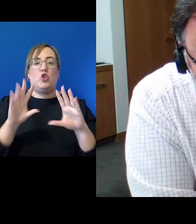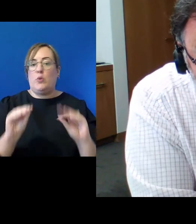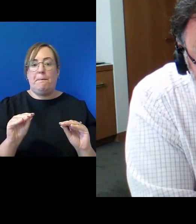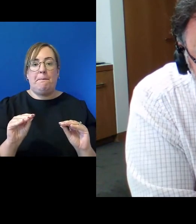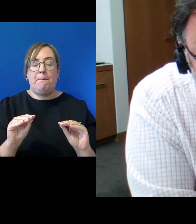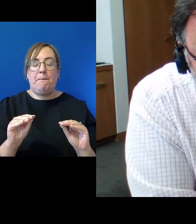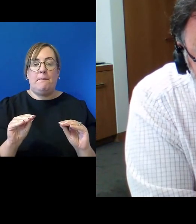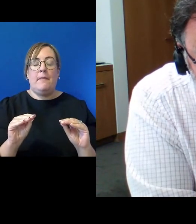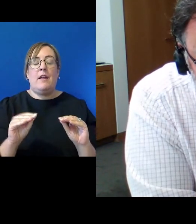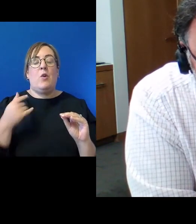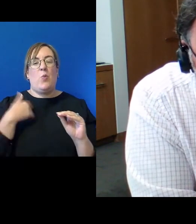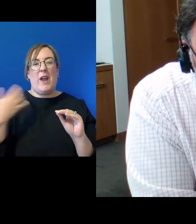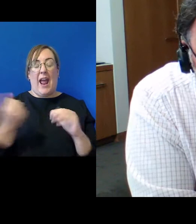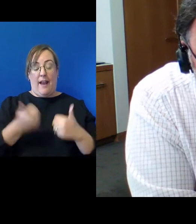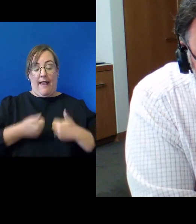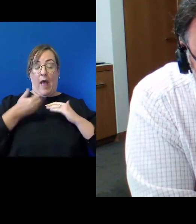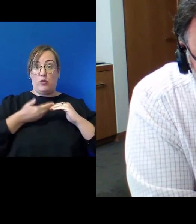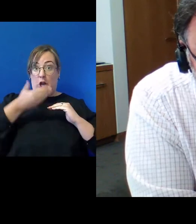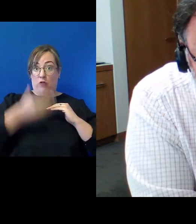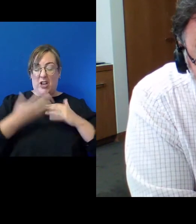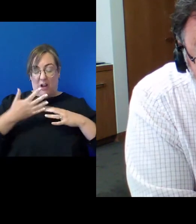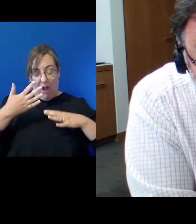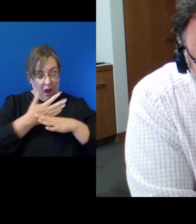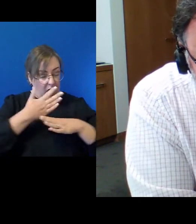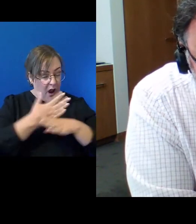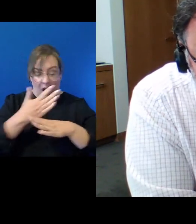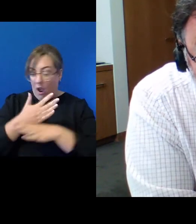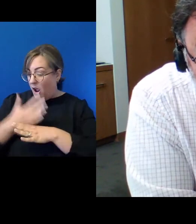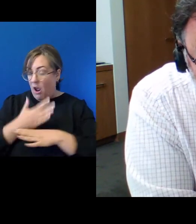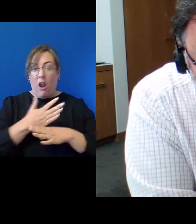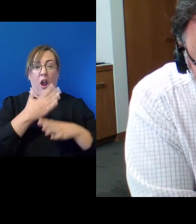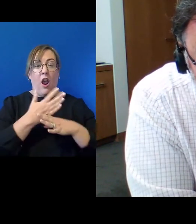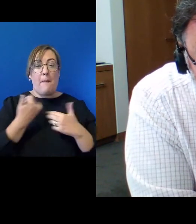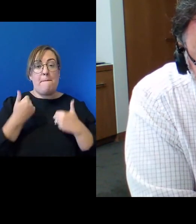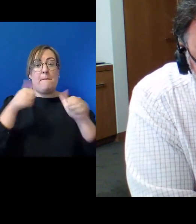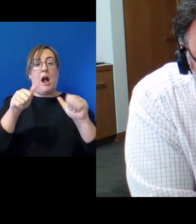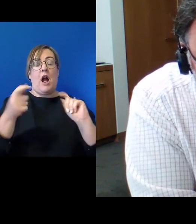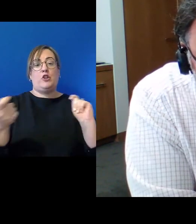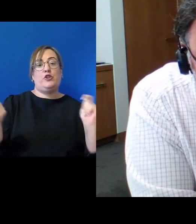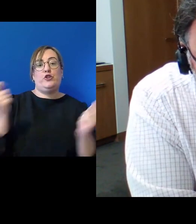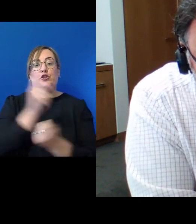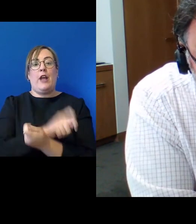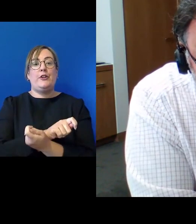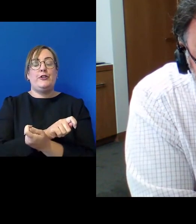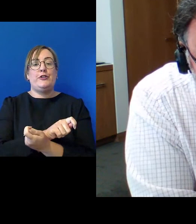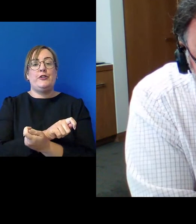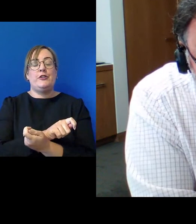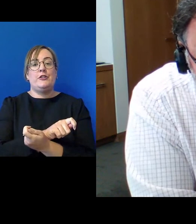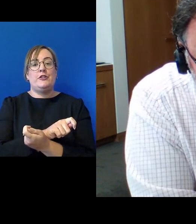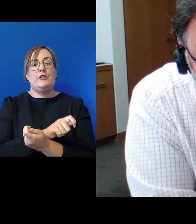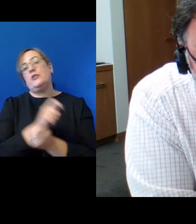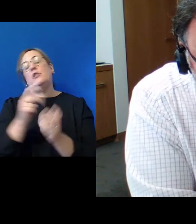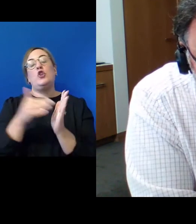of hard work, New Zealand is beginning yet another transition. New Zealanders are unconsciously and